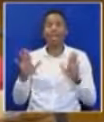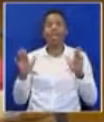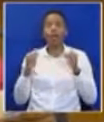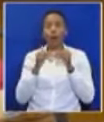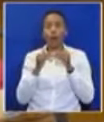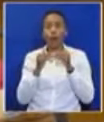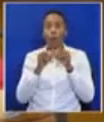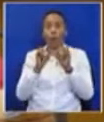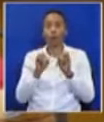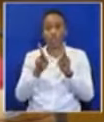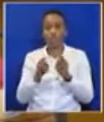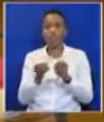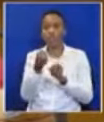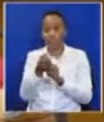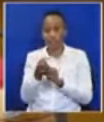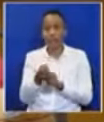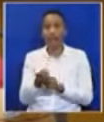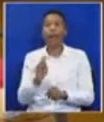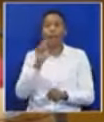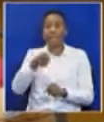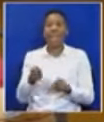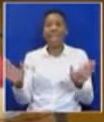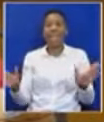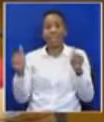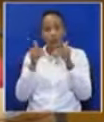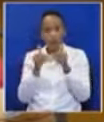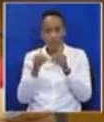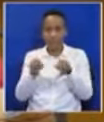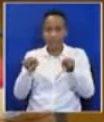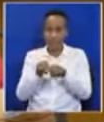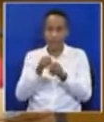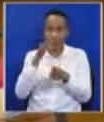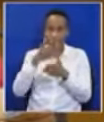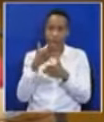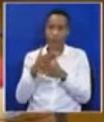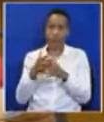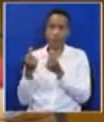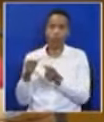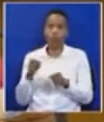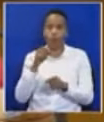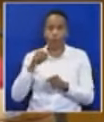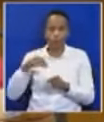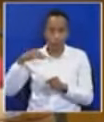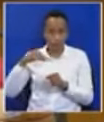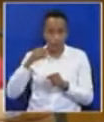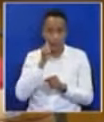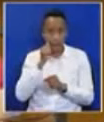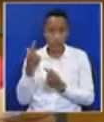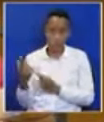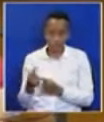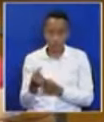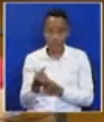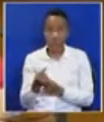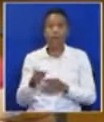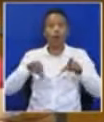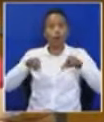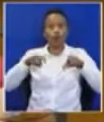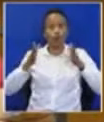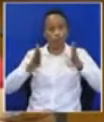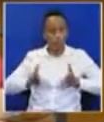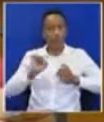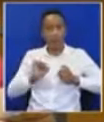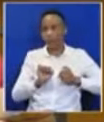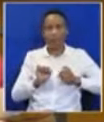to be paid equal for the same job as men, to be given rights to land, and to control over their bodies without men